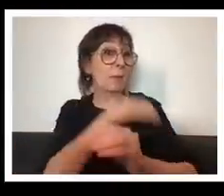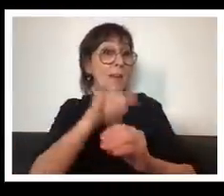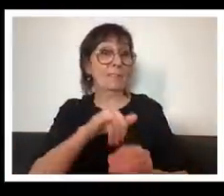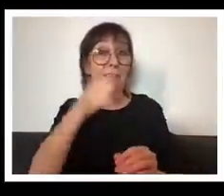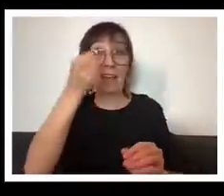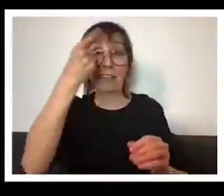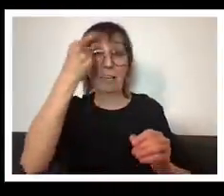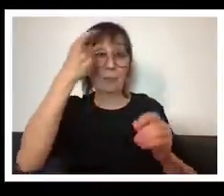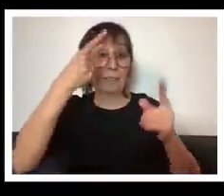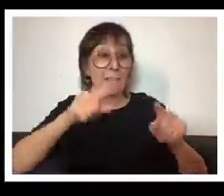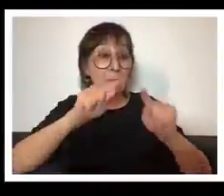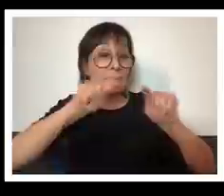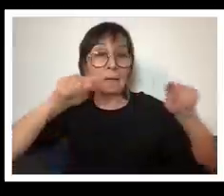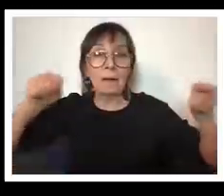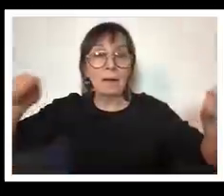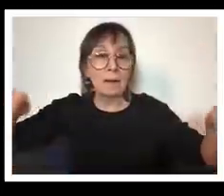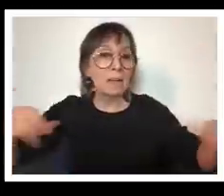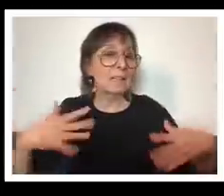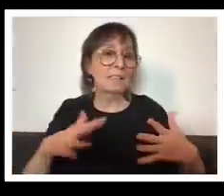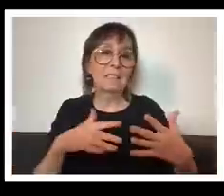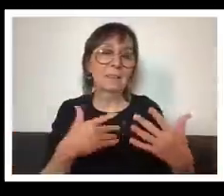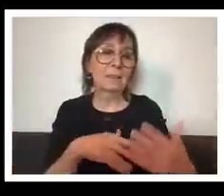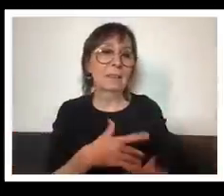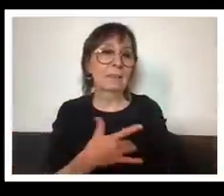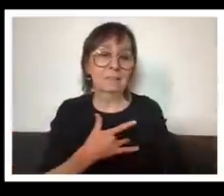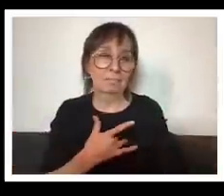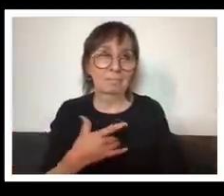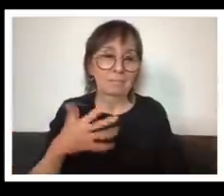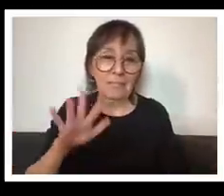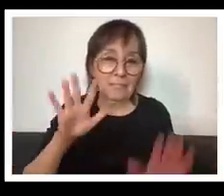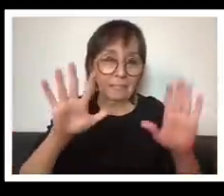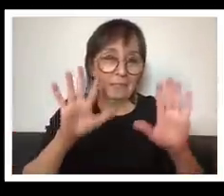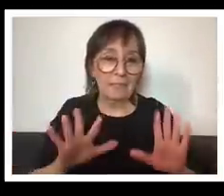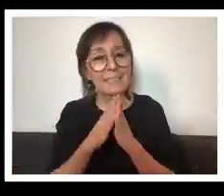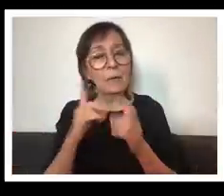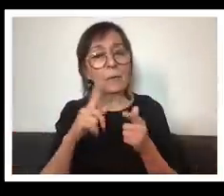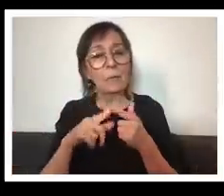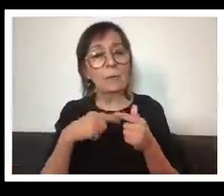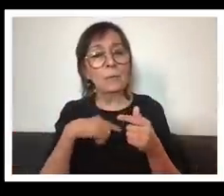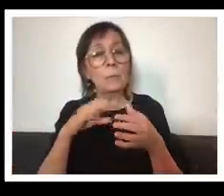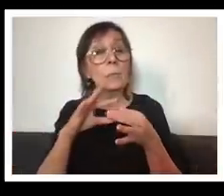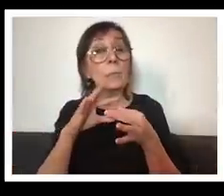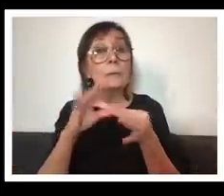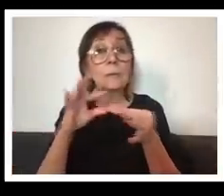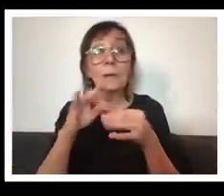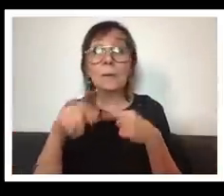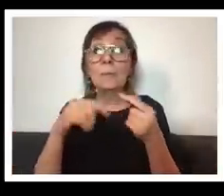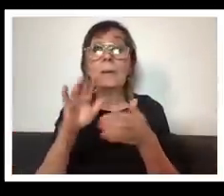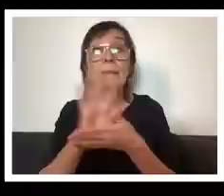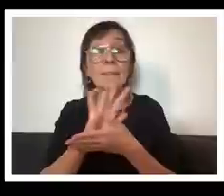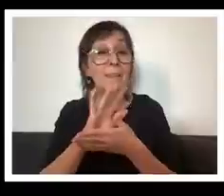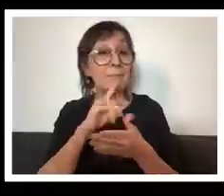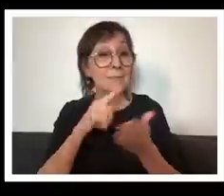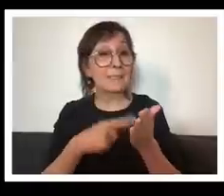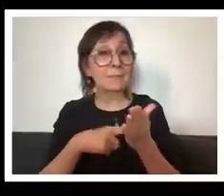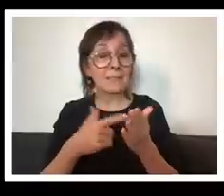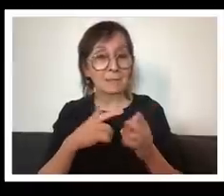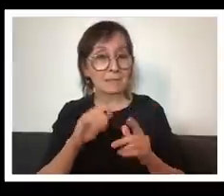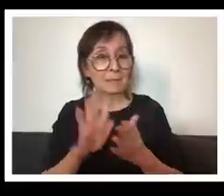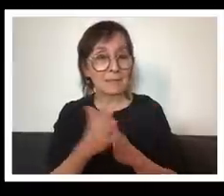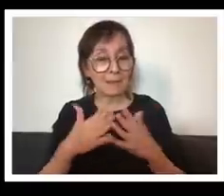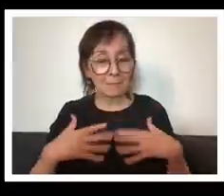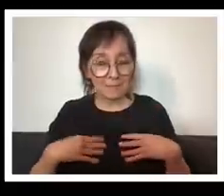you know i i was trying it's actually when we've talked about the the film i i get a little emotional at times and